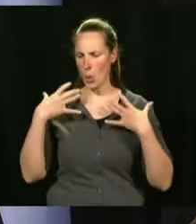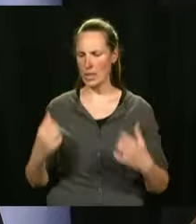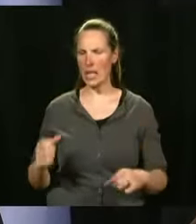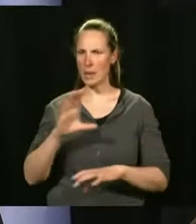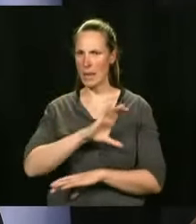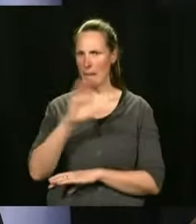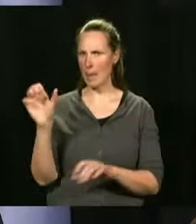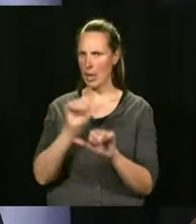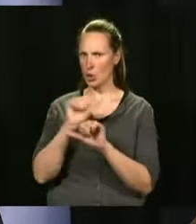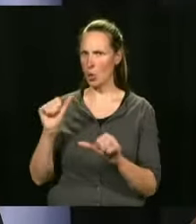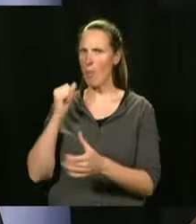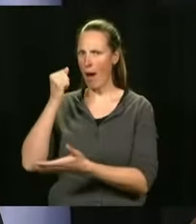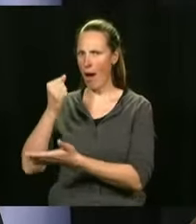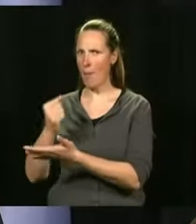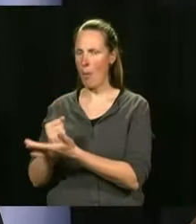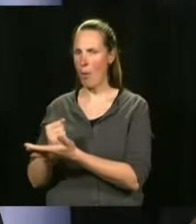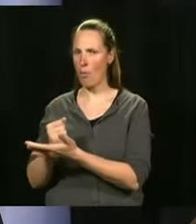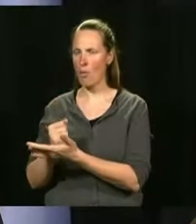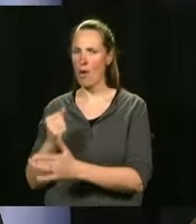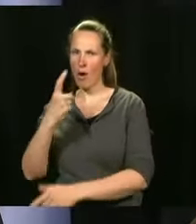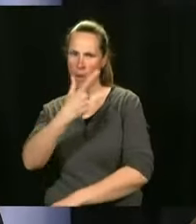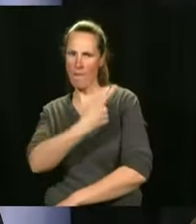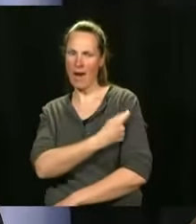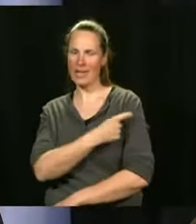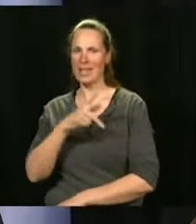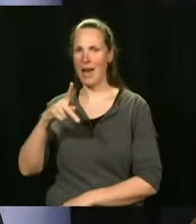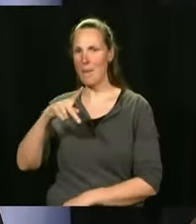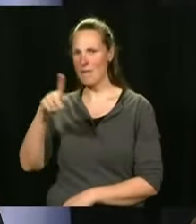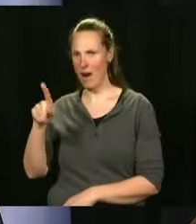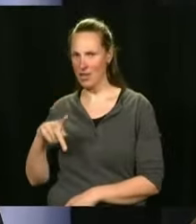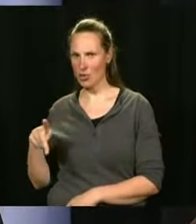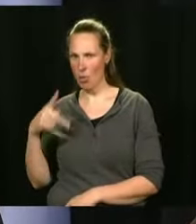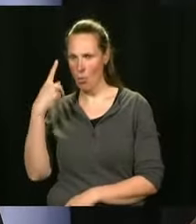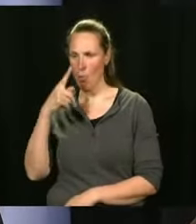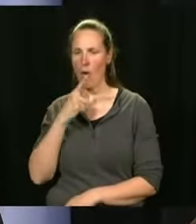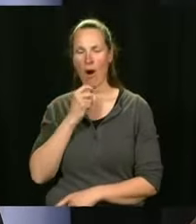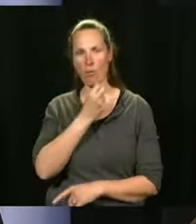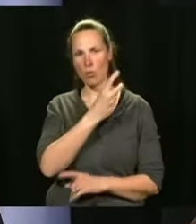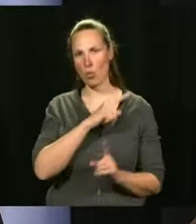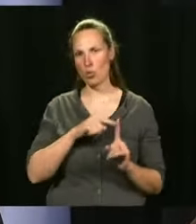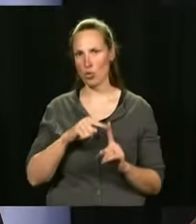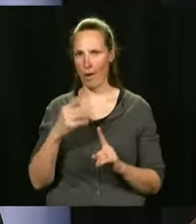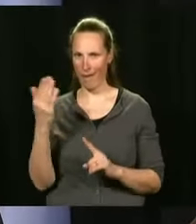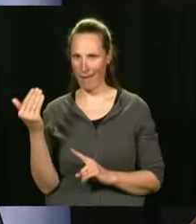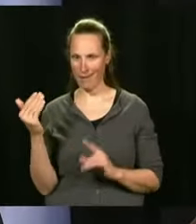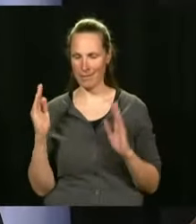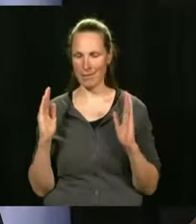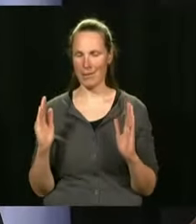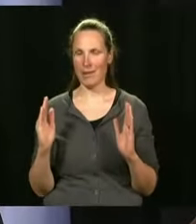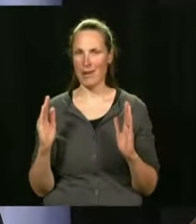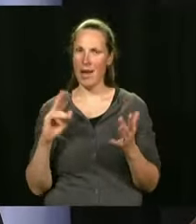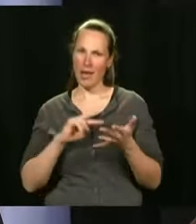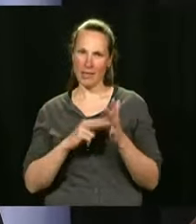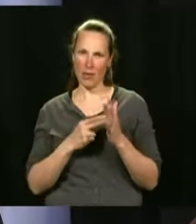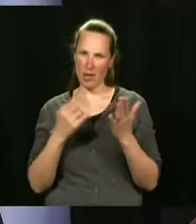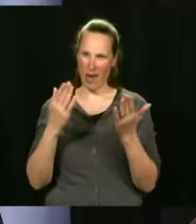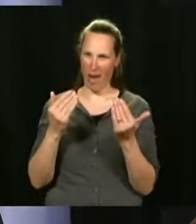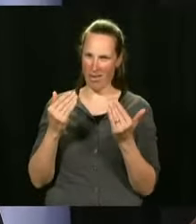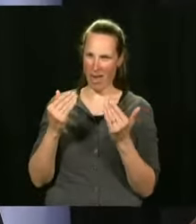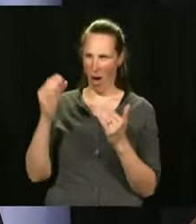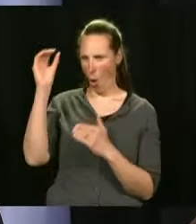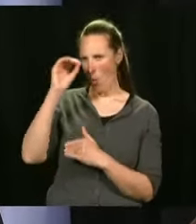the Pfizer vaccine for the 12 to 15-year-olds. Now, I imagine that we'll have to wait for the